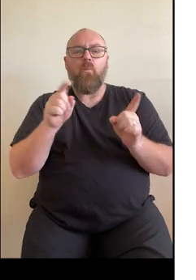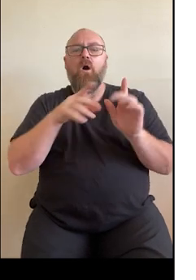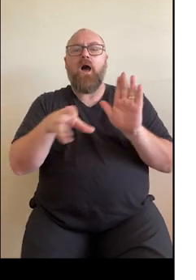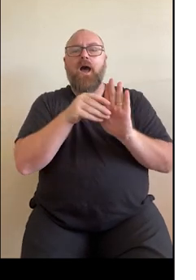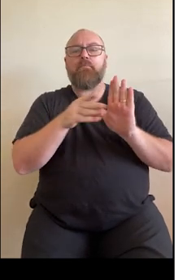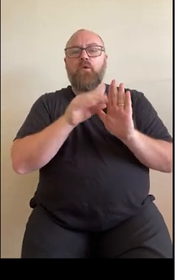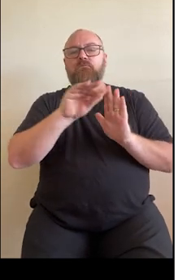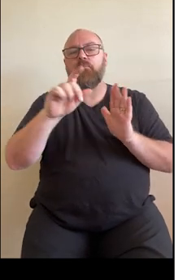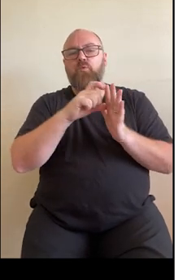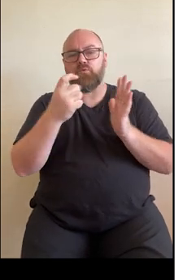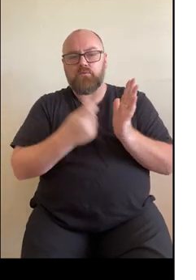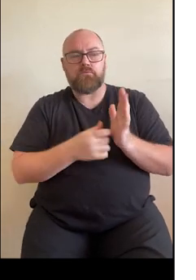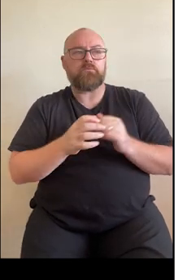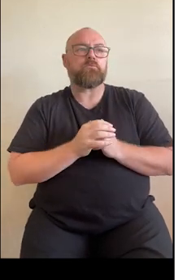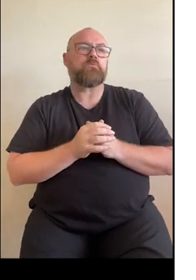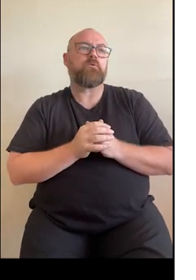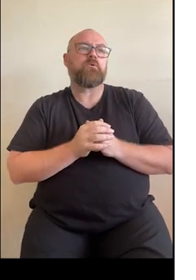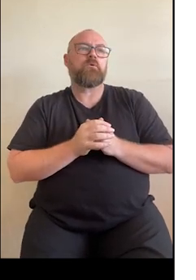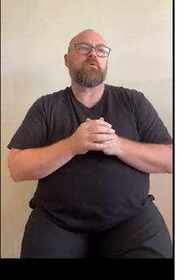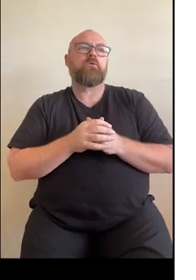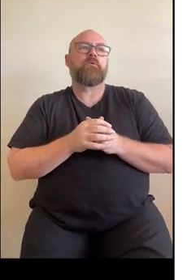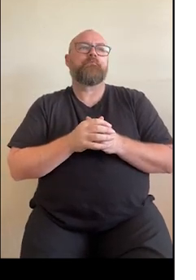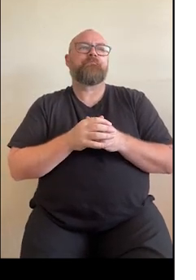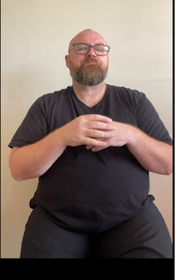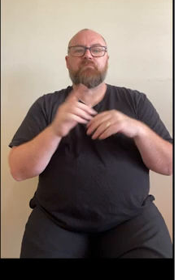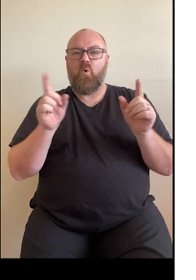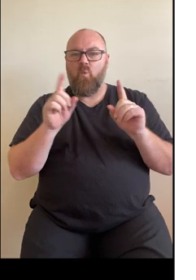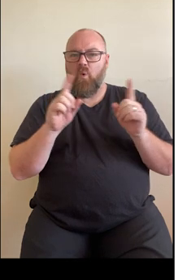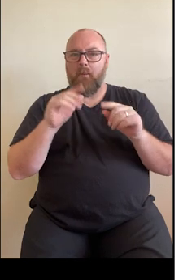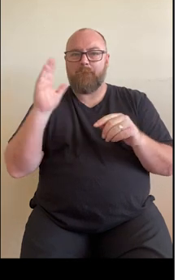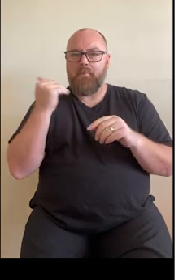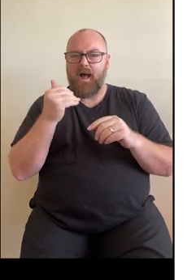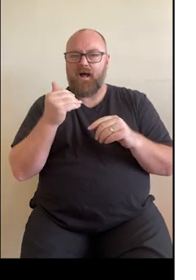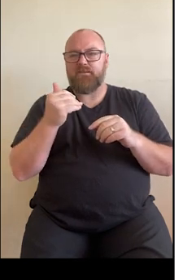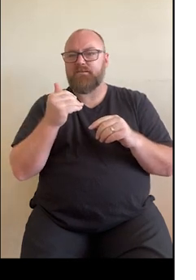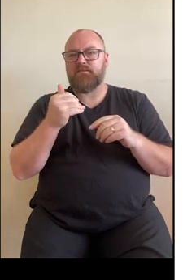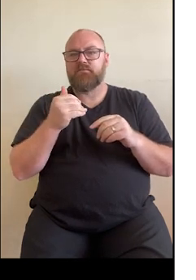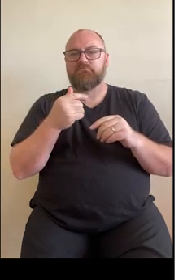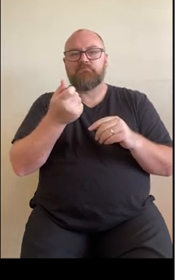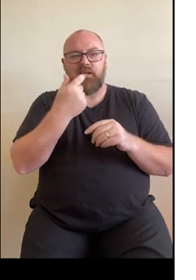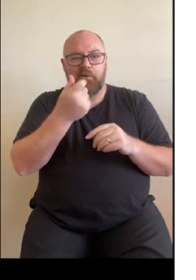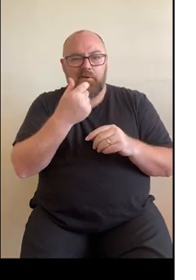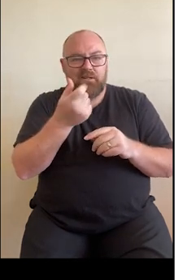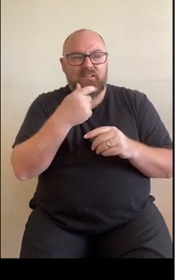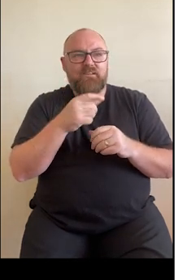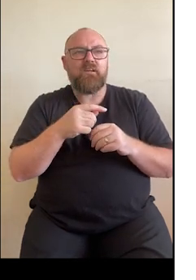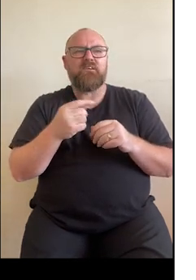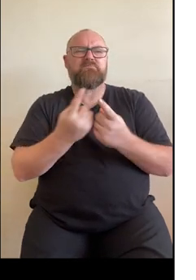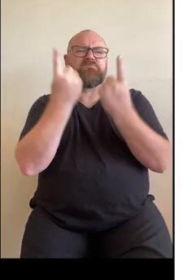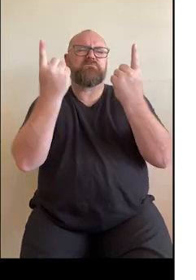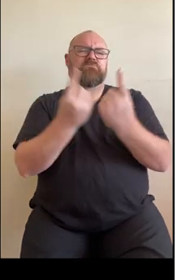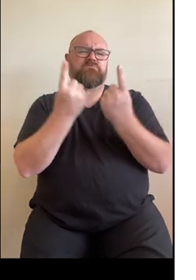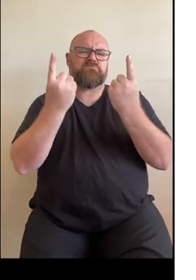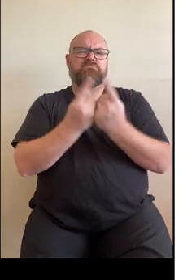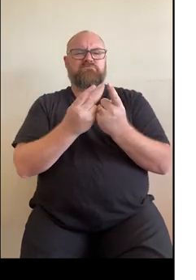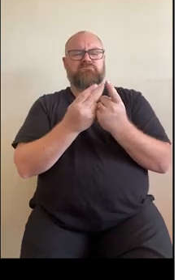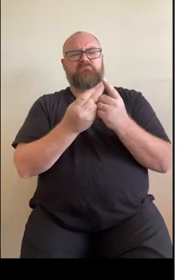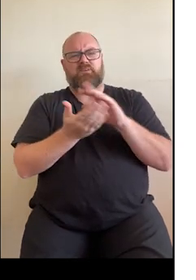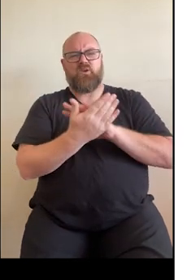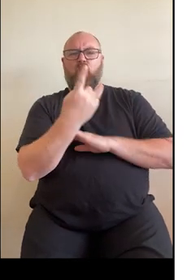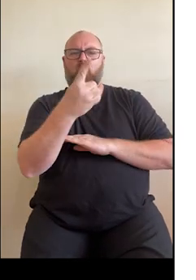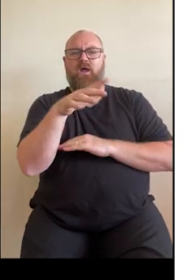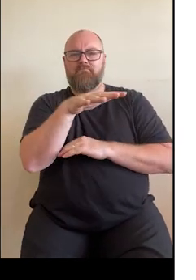your healthcare providers, prescription and dispense records, hospital discharge summaries and much more all in one place.